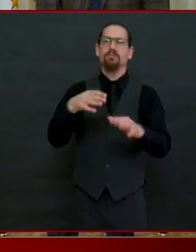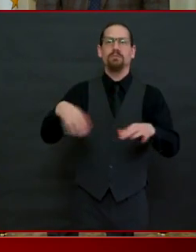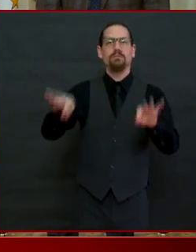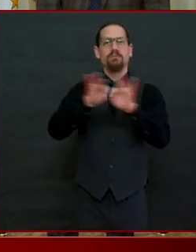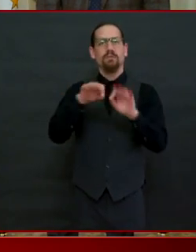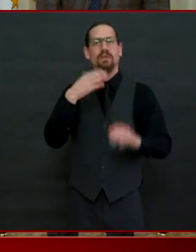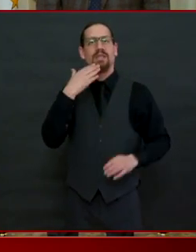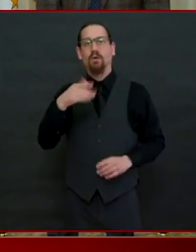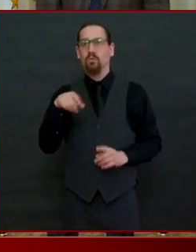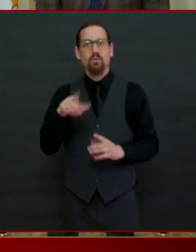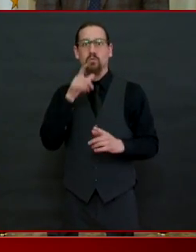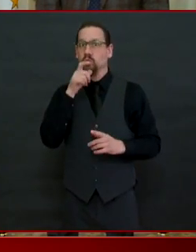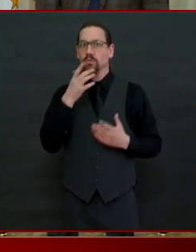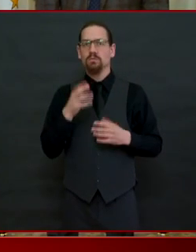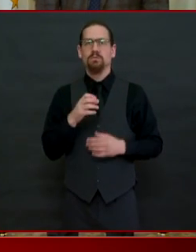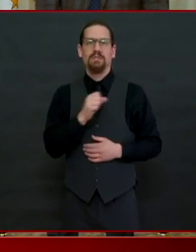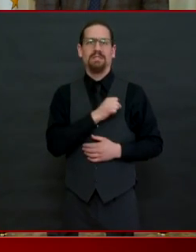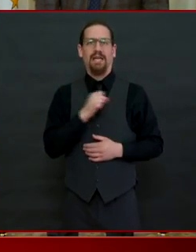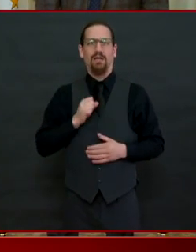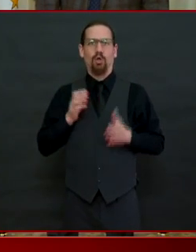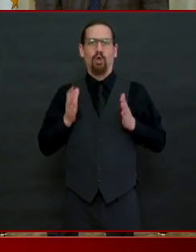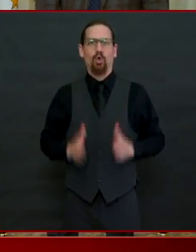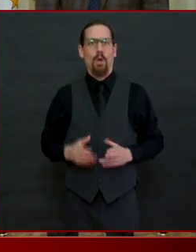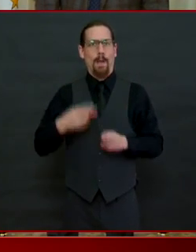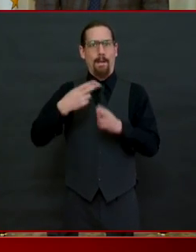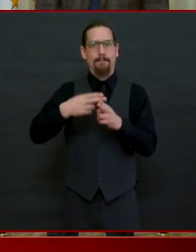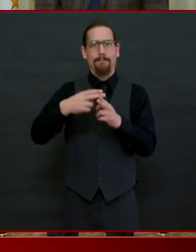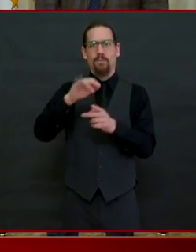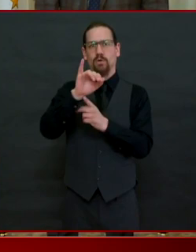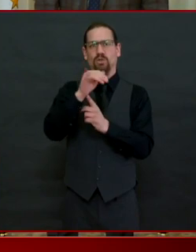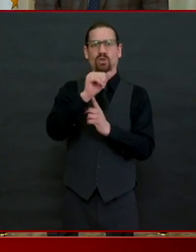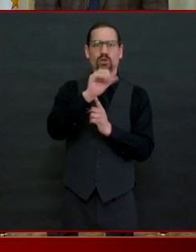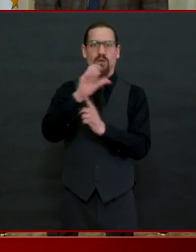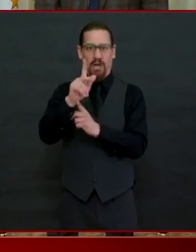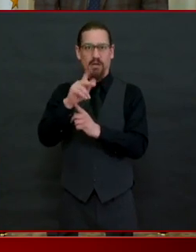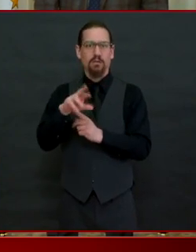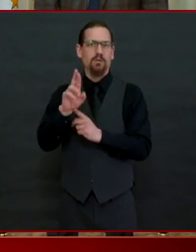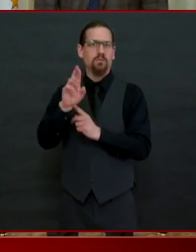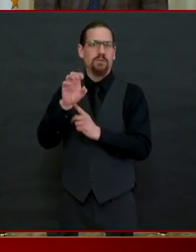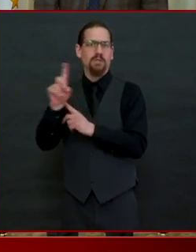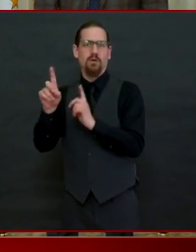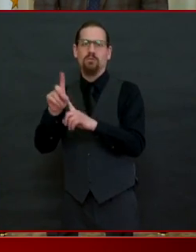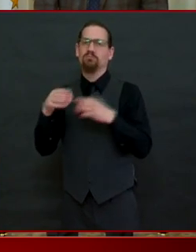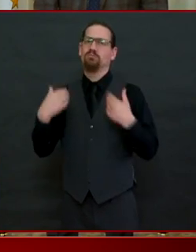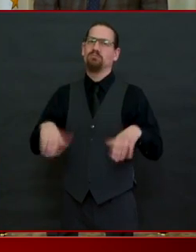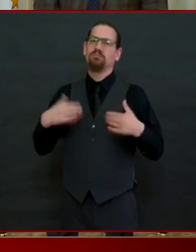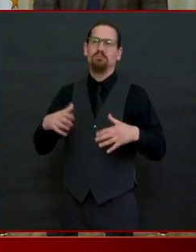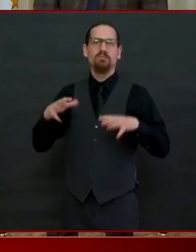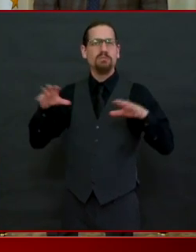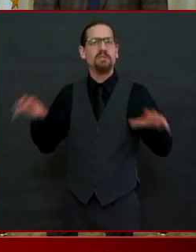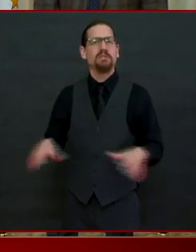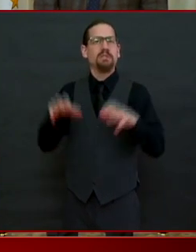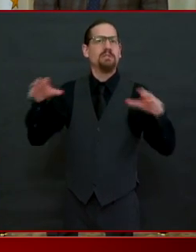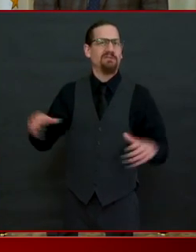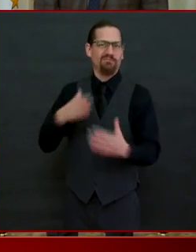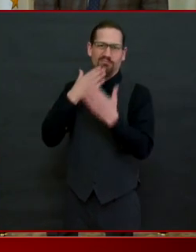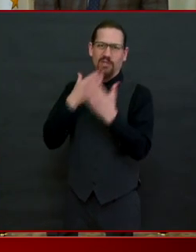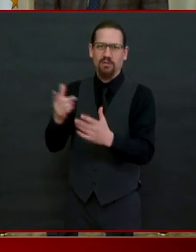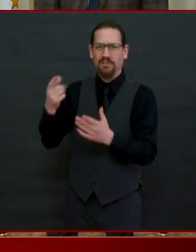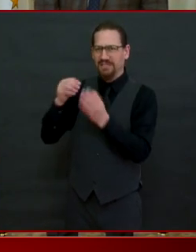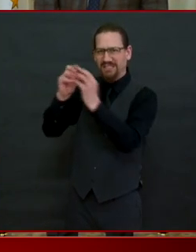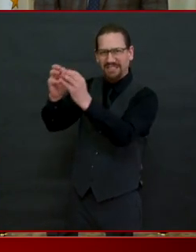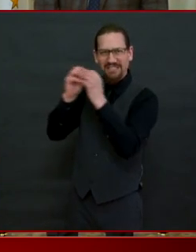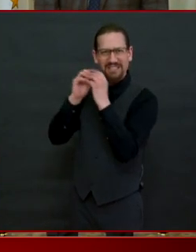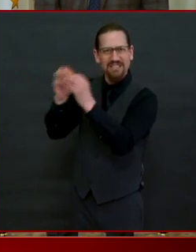literally in the room with secretary mnuchin um crafting this and making sure rhode island gets its fair share